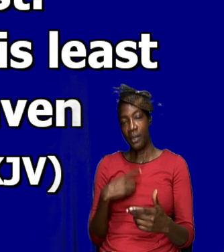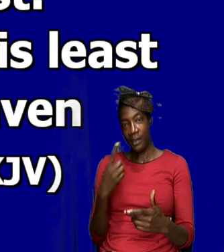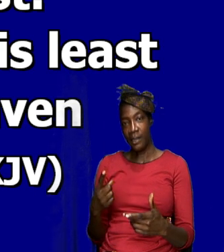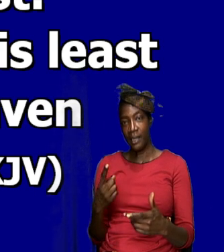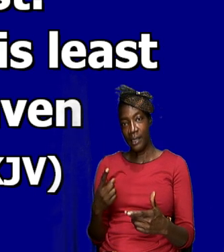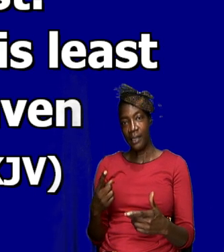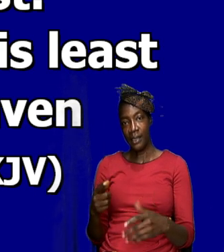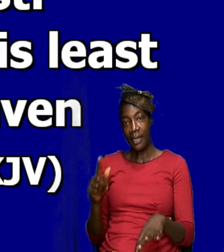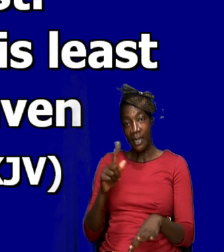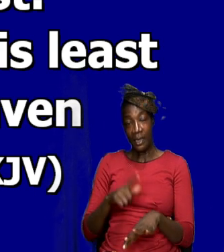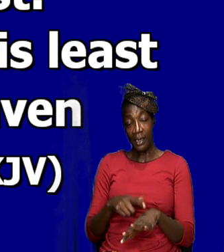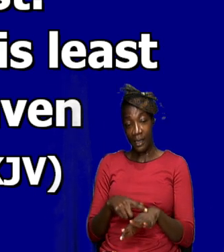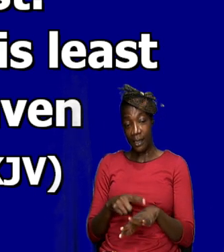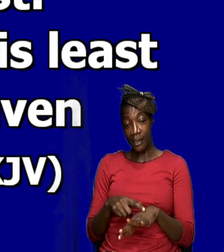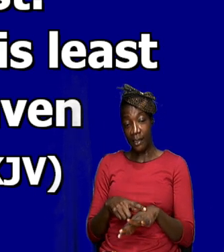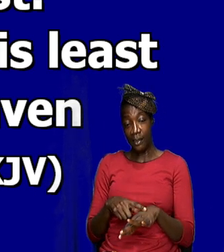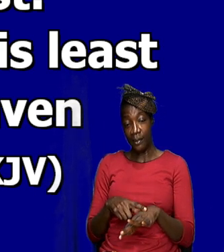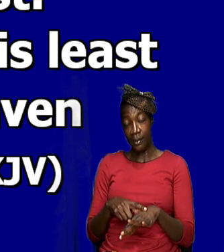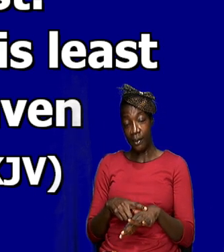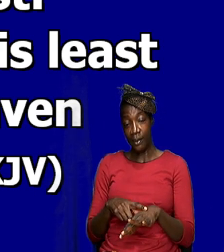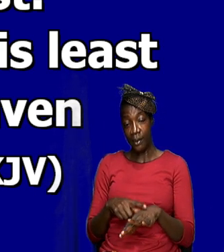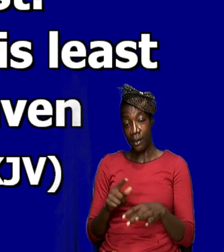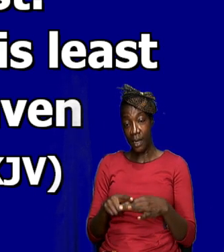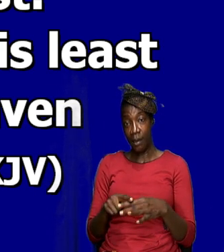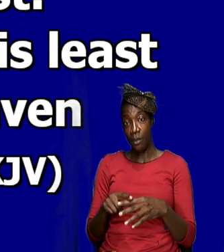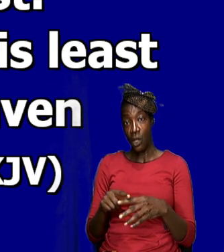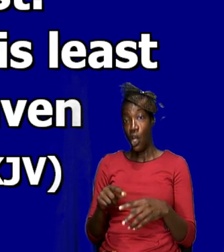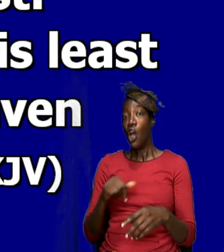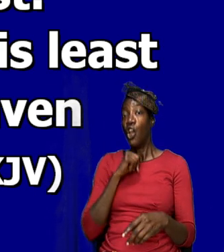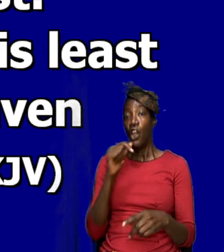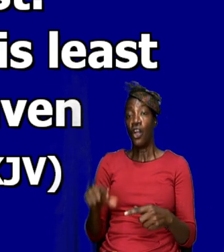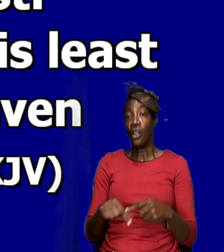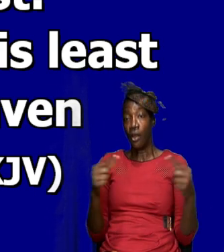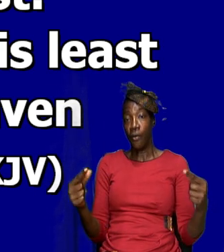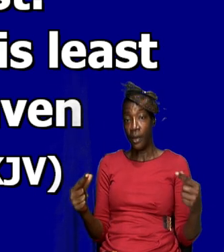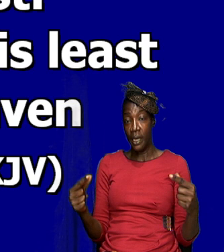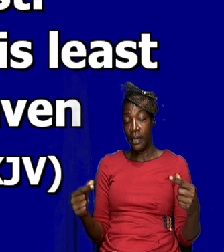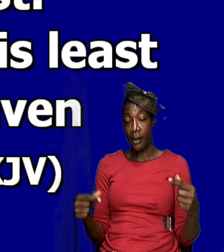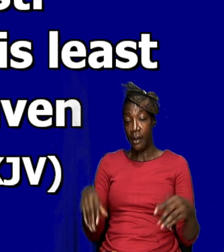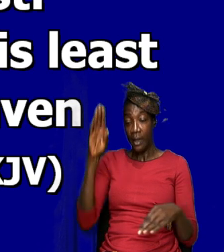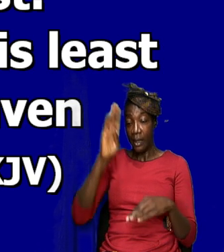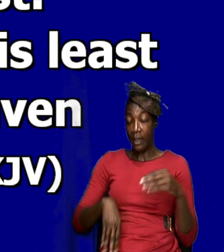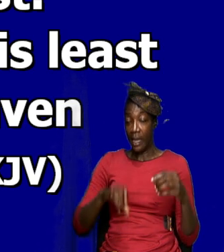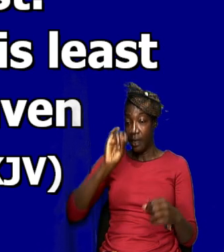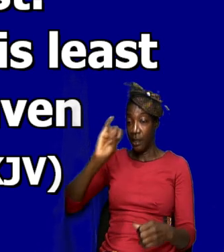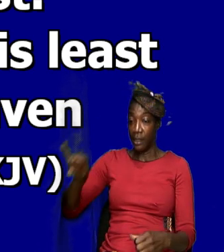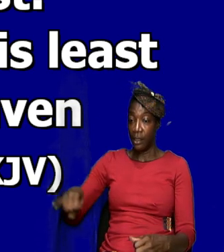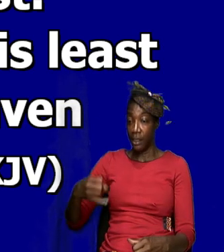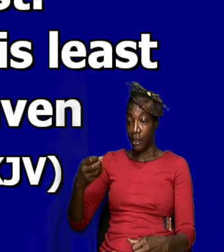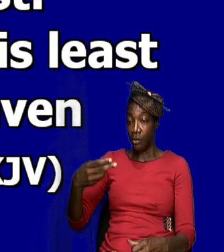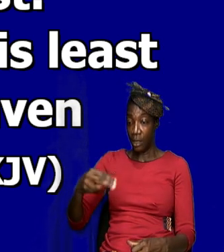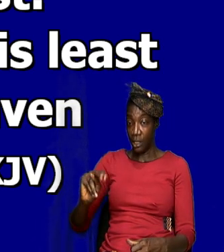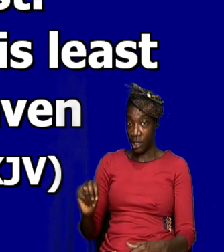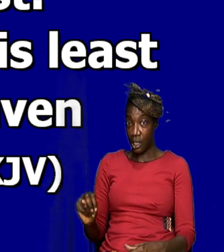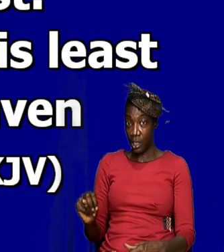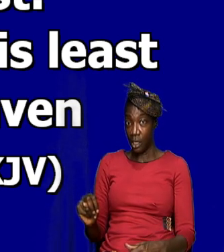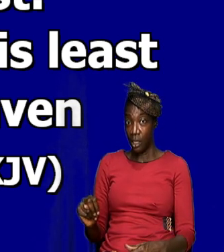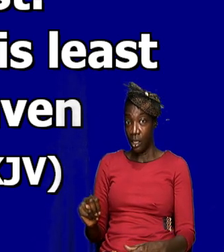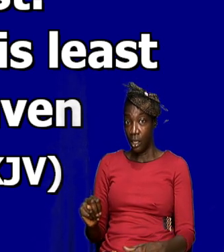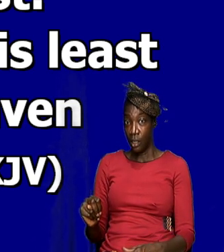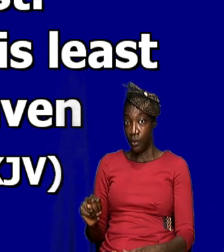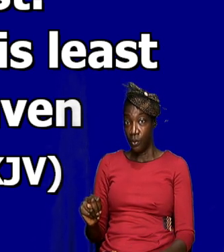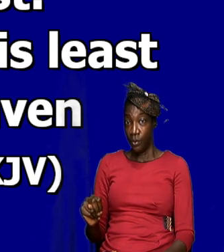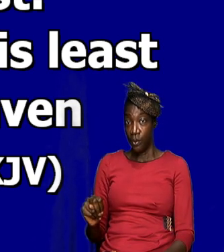up until this point there has never been a greater person than John the Baptist not with standing though